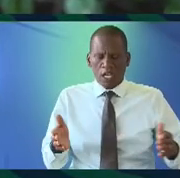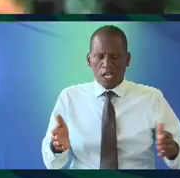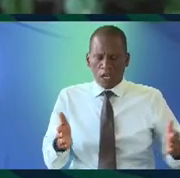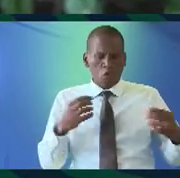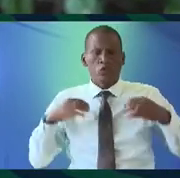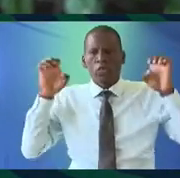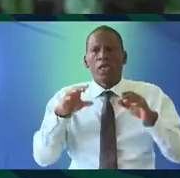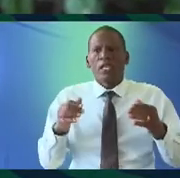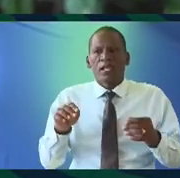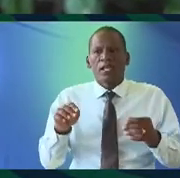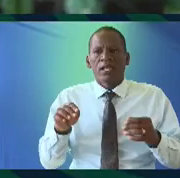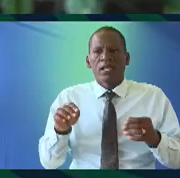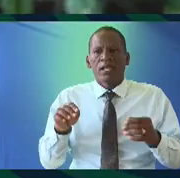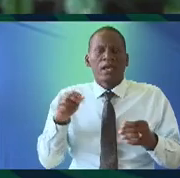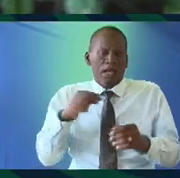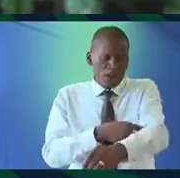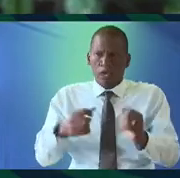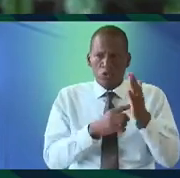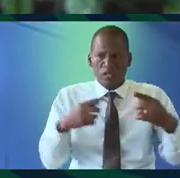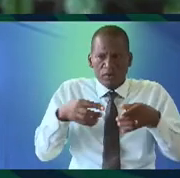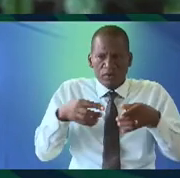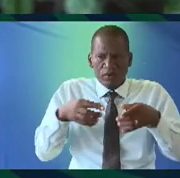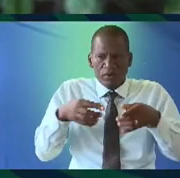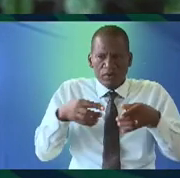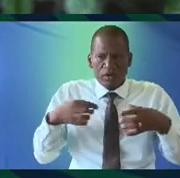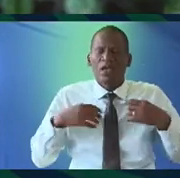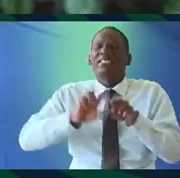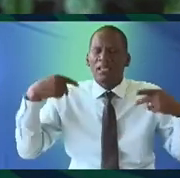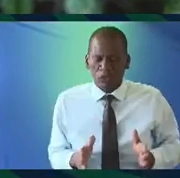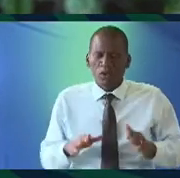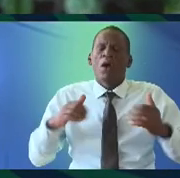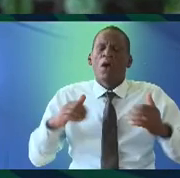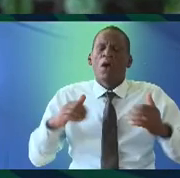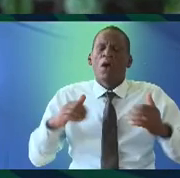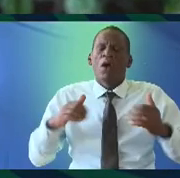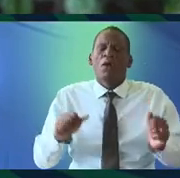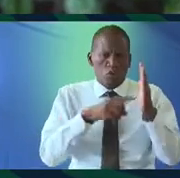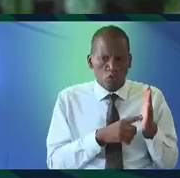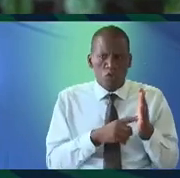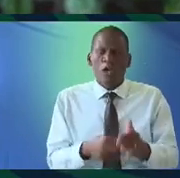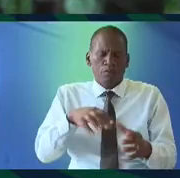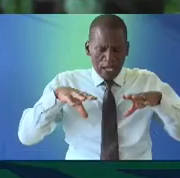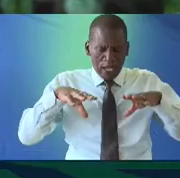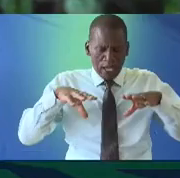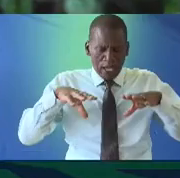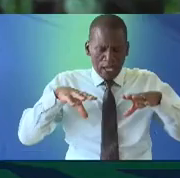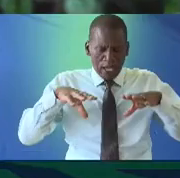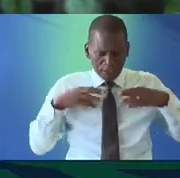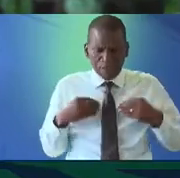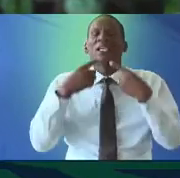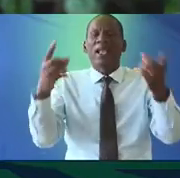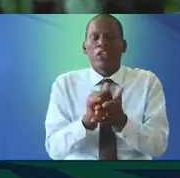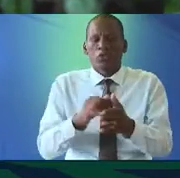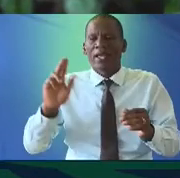Nigerian you can show up in a Nagbada Ghanaian you show up in Kente but as a Kenyan how do you show up and occupy space and